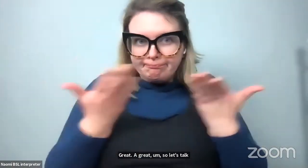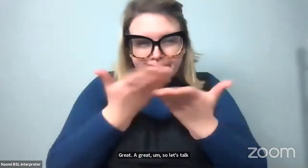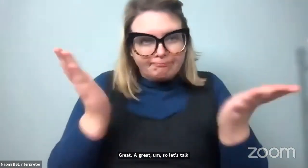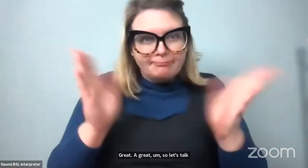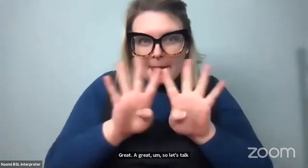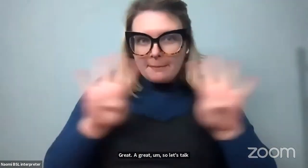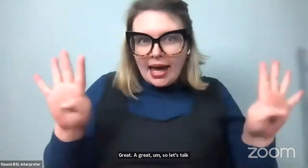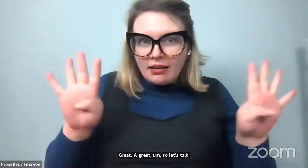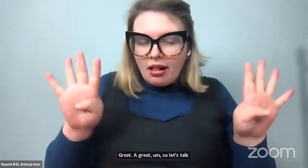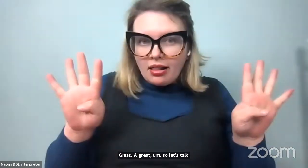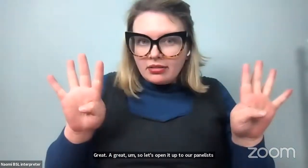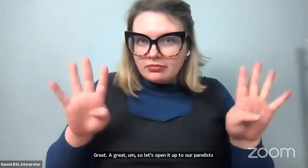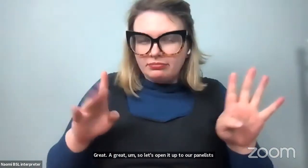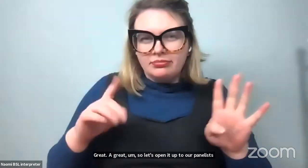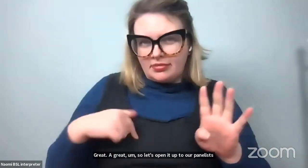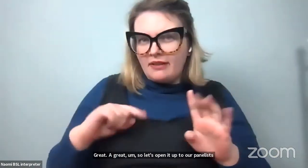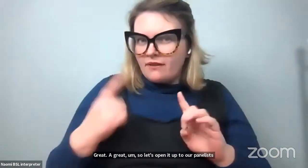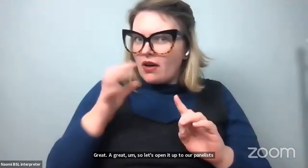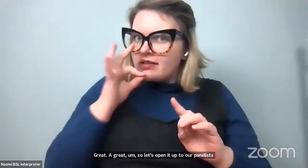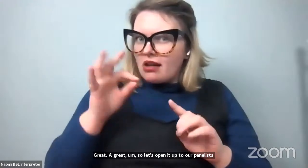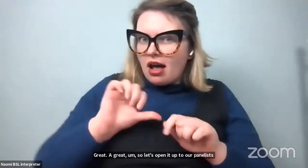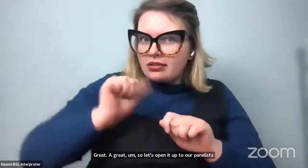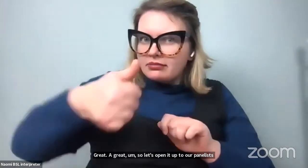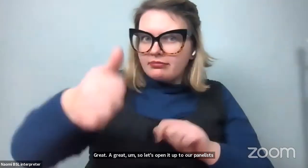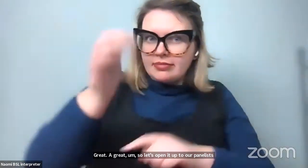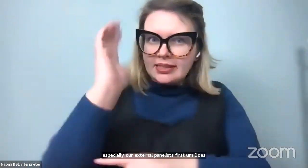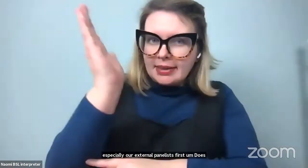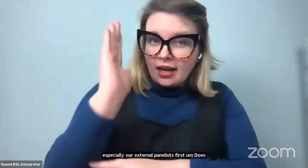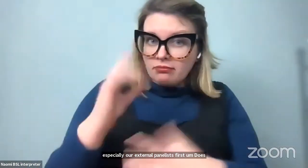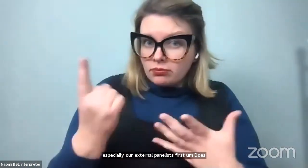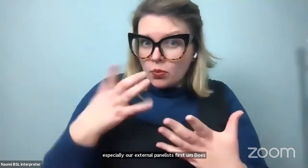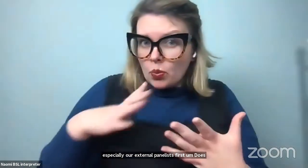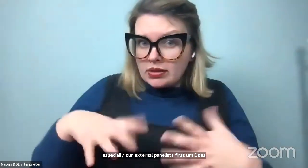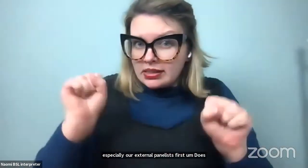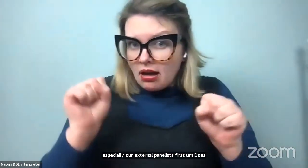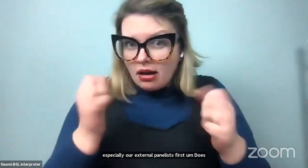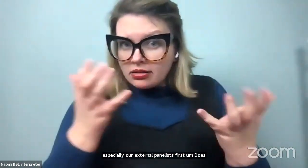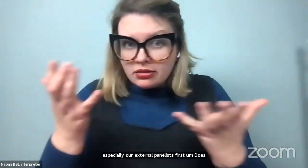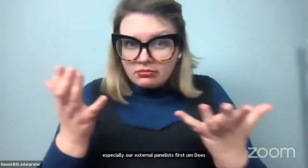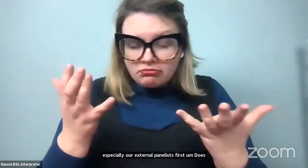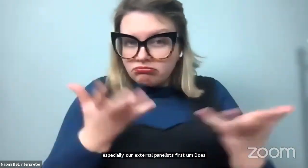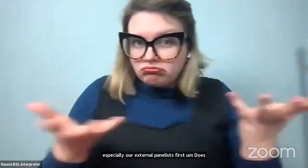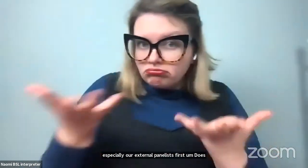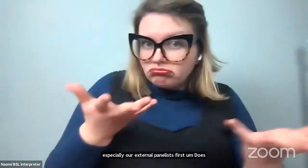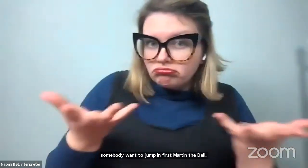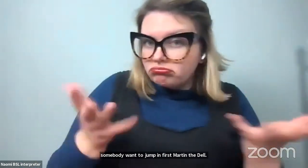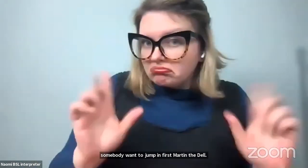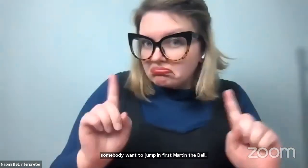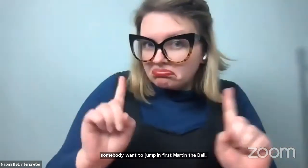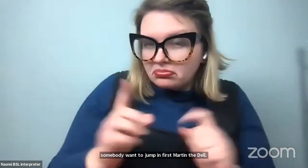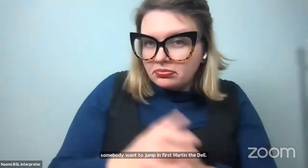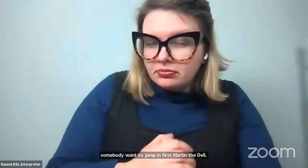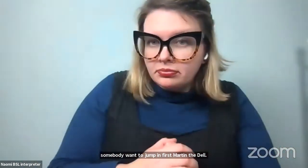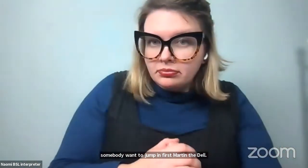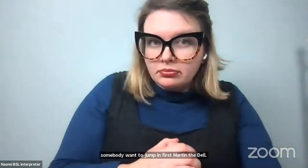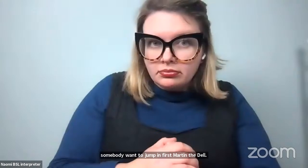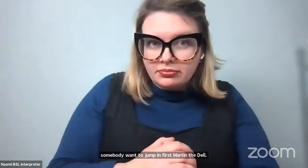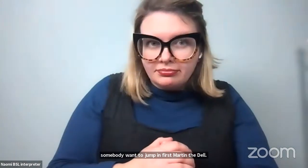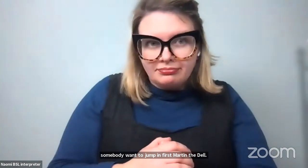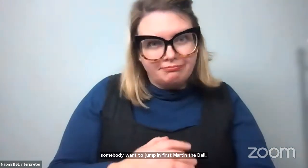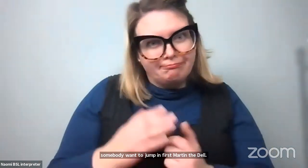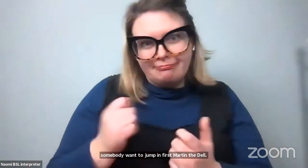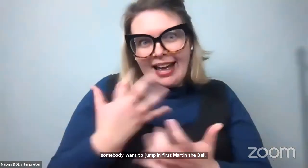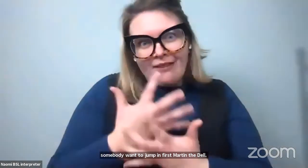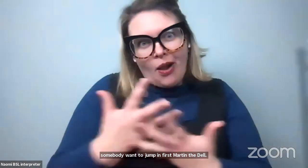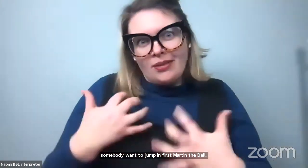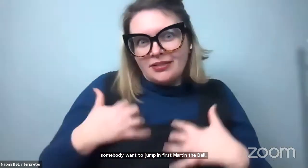panelists, especially our external panelists first. does somebody want to jump in first, Martin, Adele, um, or David? I'm sure there's lots there to talk